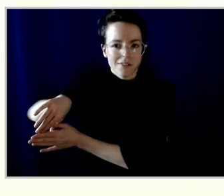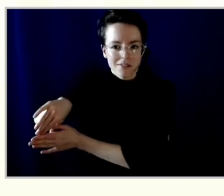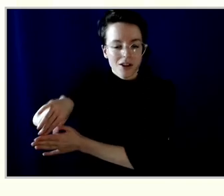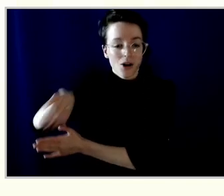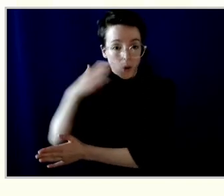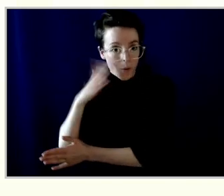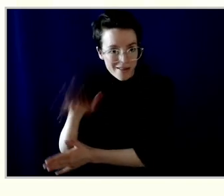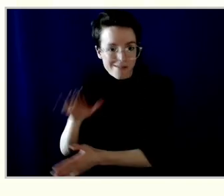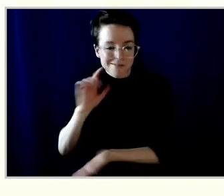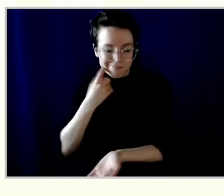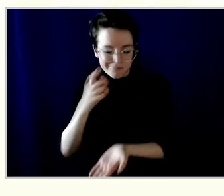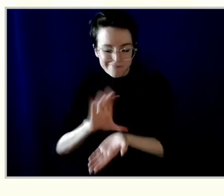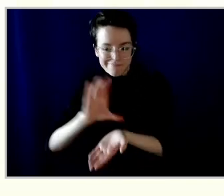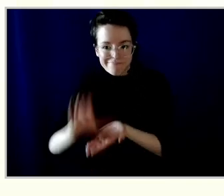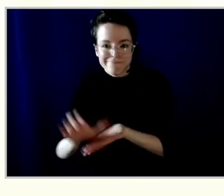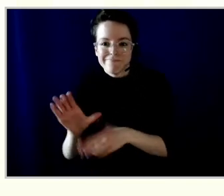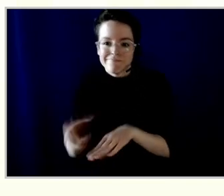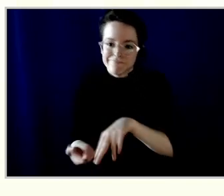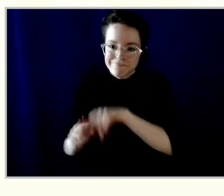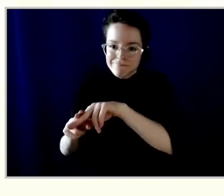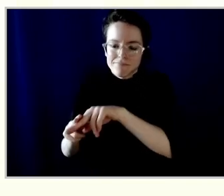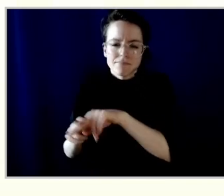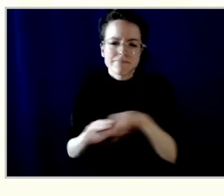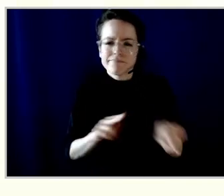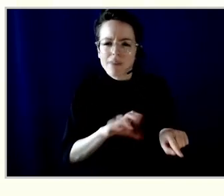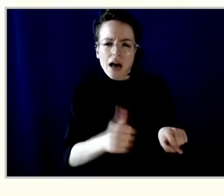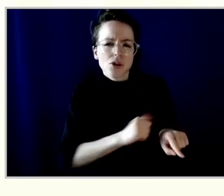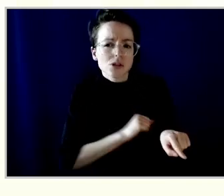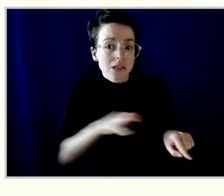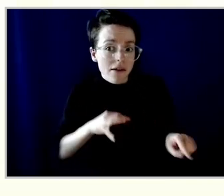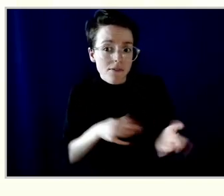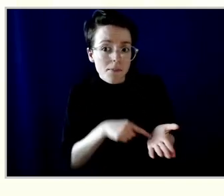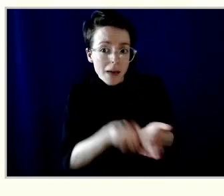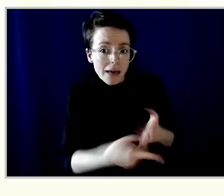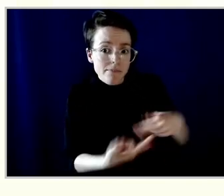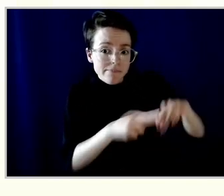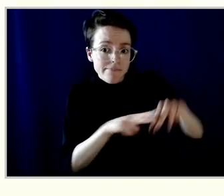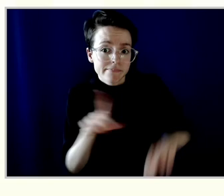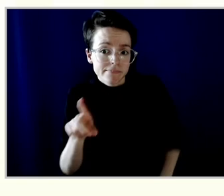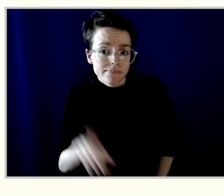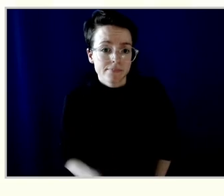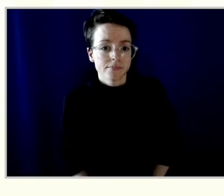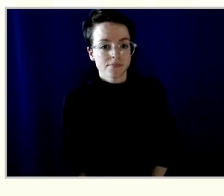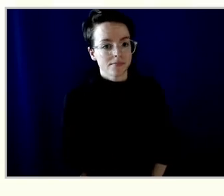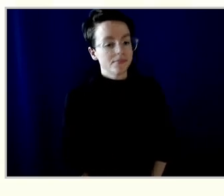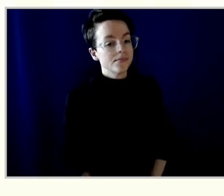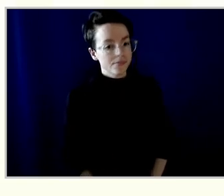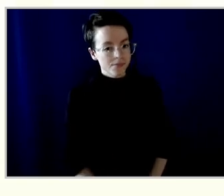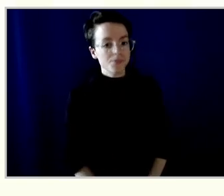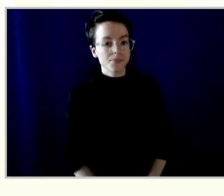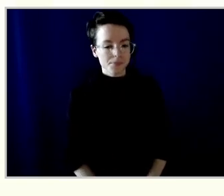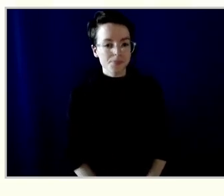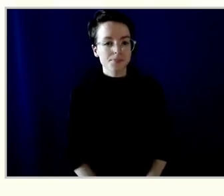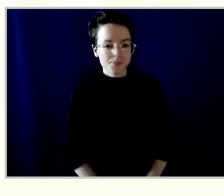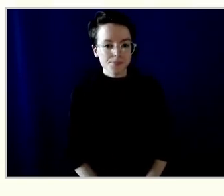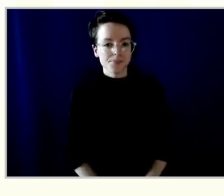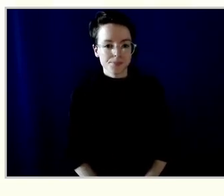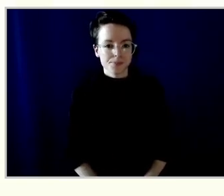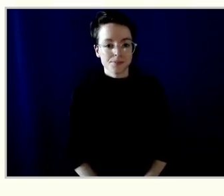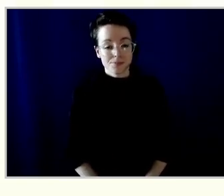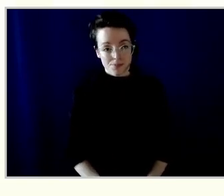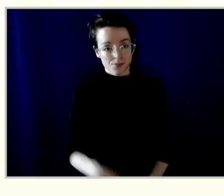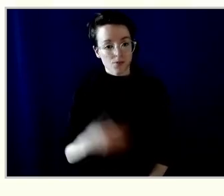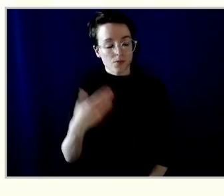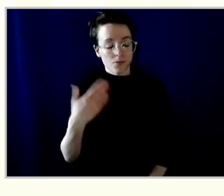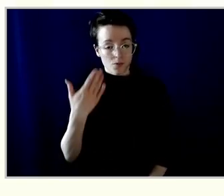Thanks for the question. What I would say overall about pay is that we do this on an annual